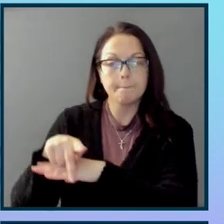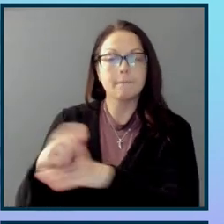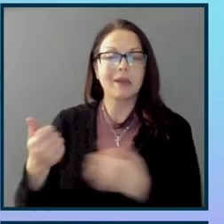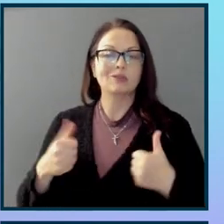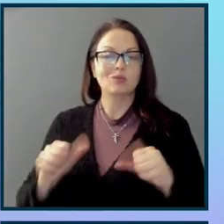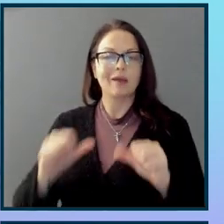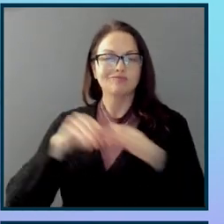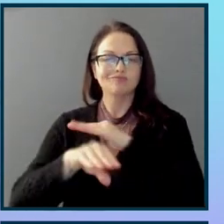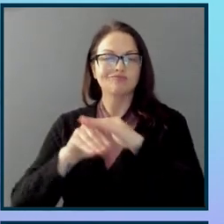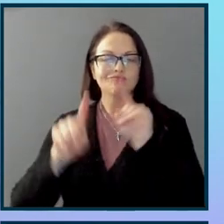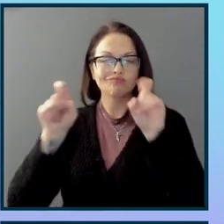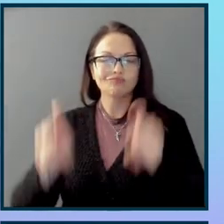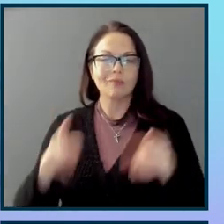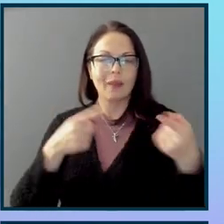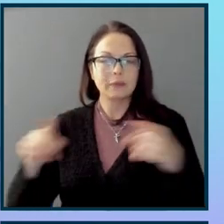accessibility testing happen.